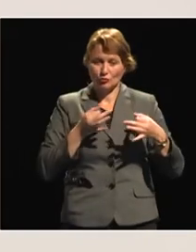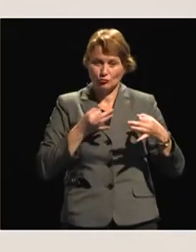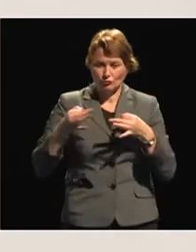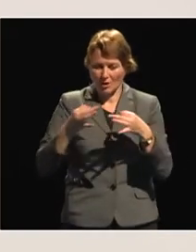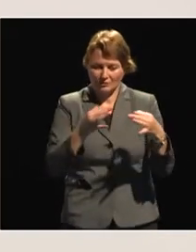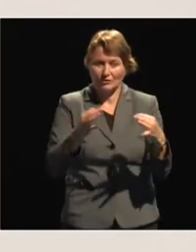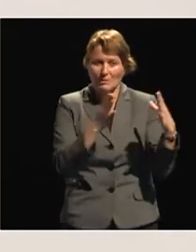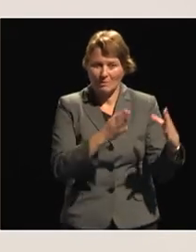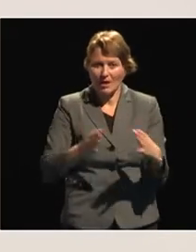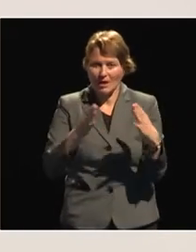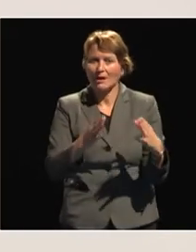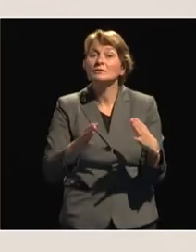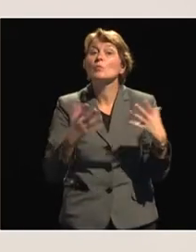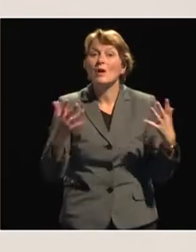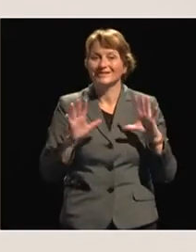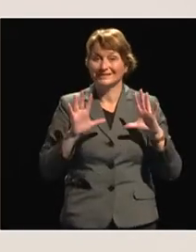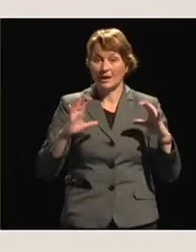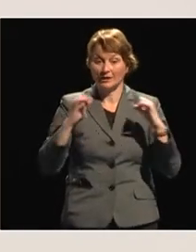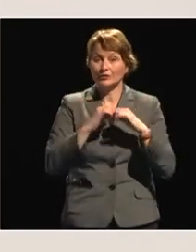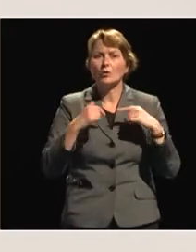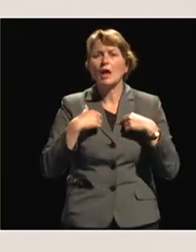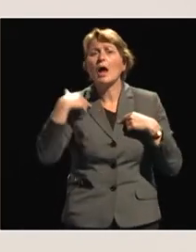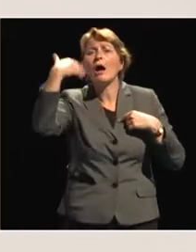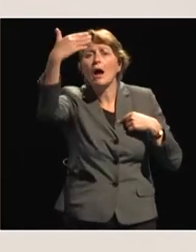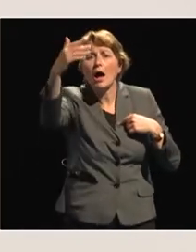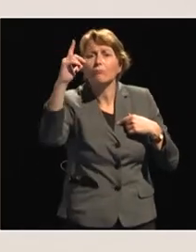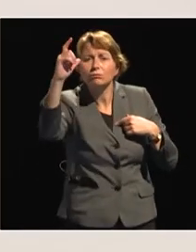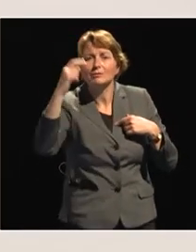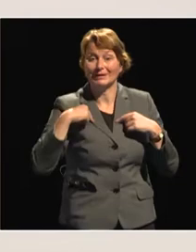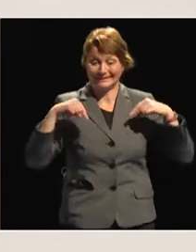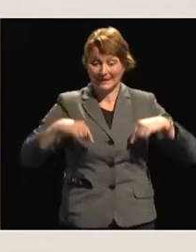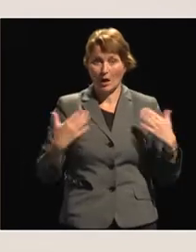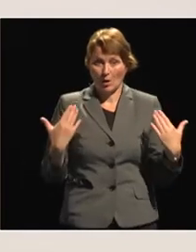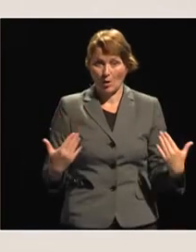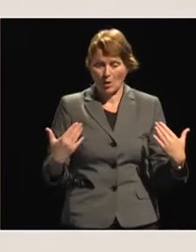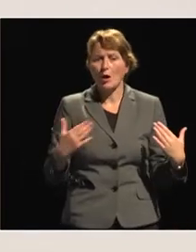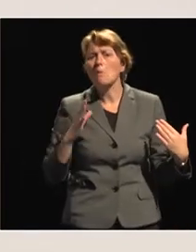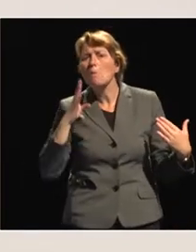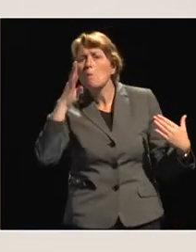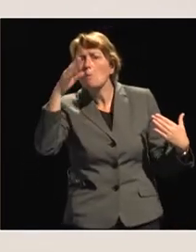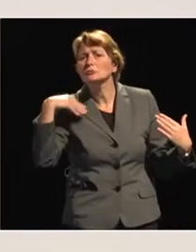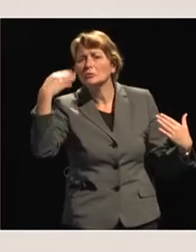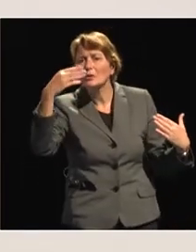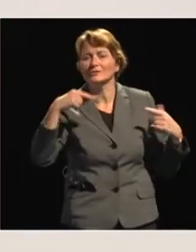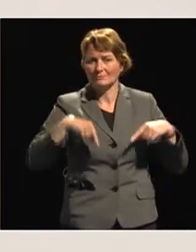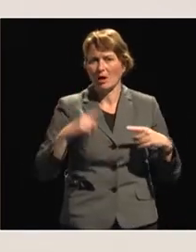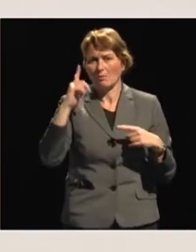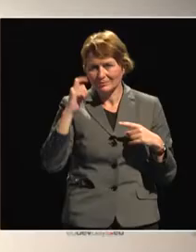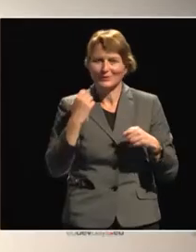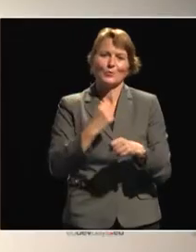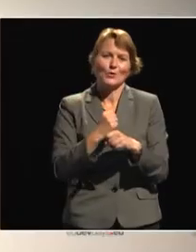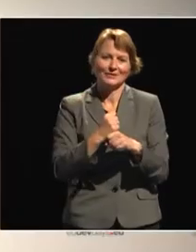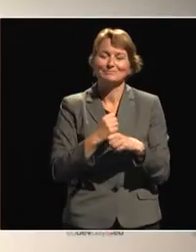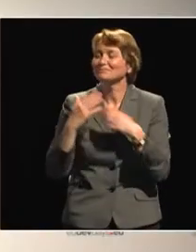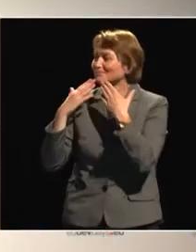strategic plan. So we start today. You know, we start working for the future generation. Thank you. Thank you very